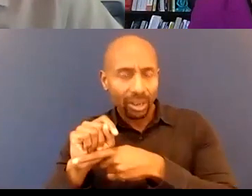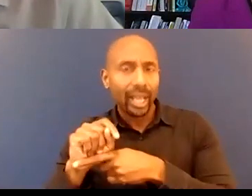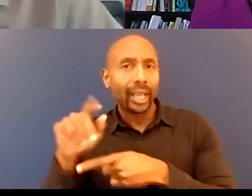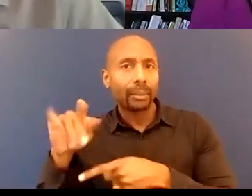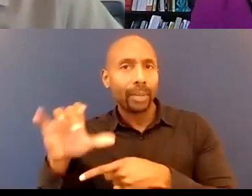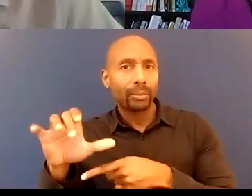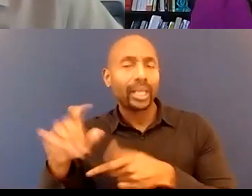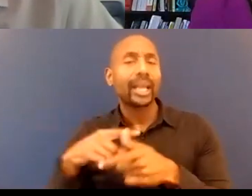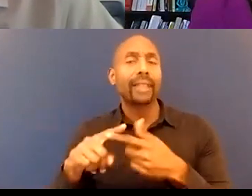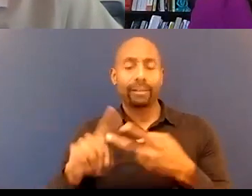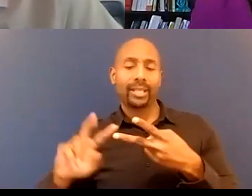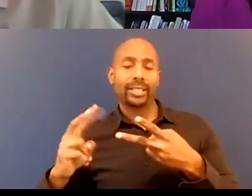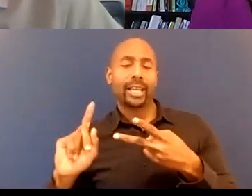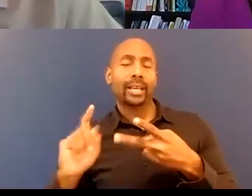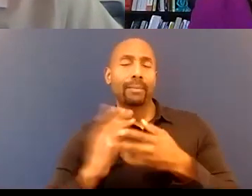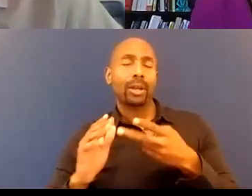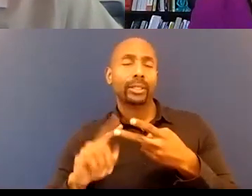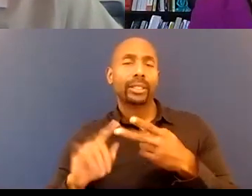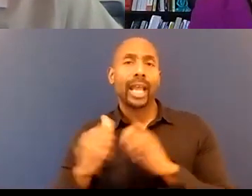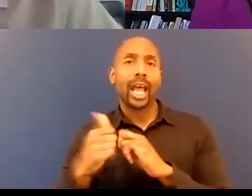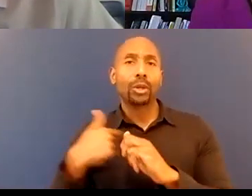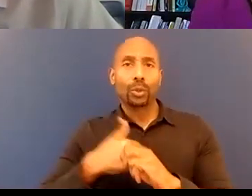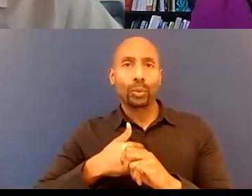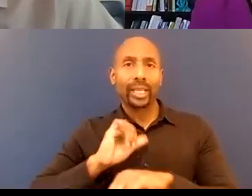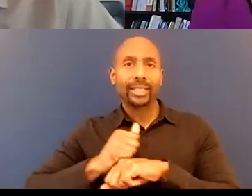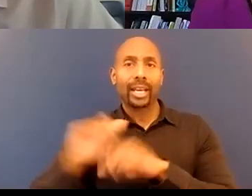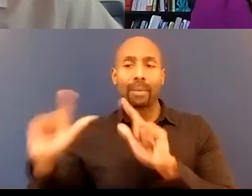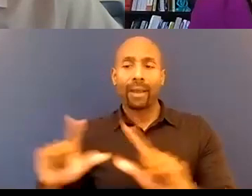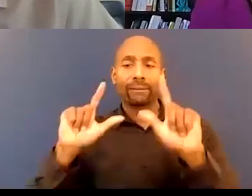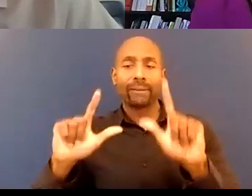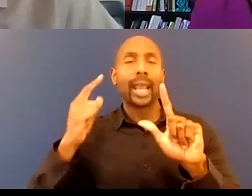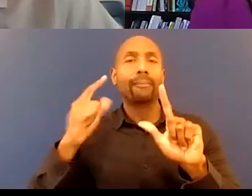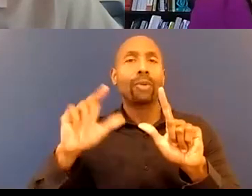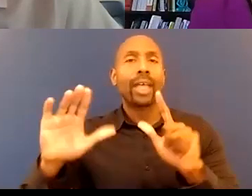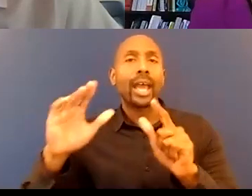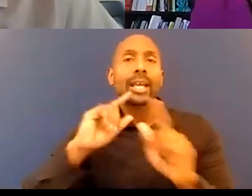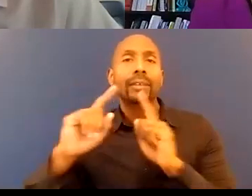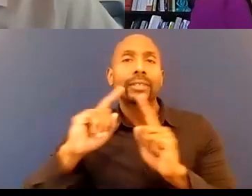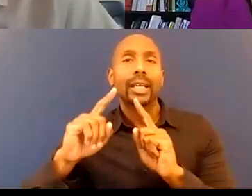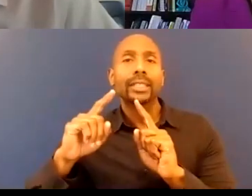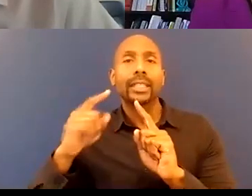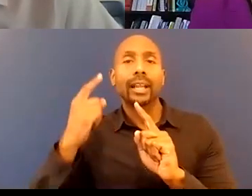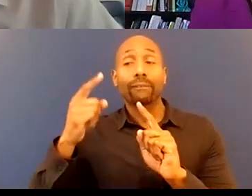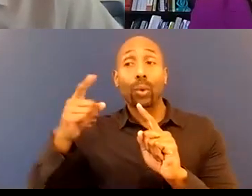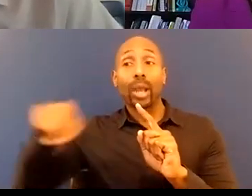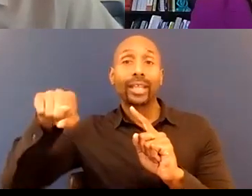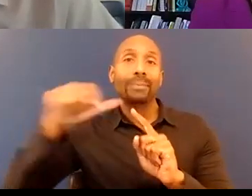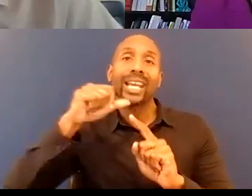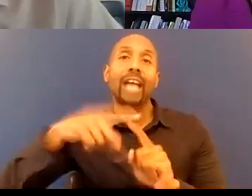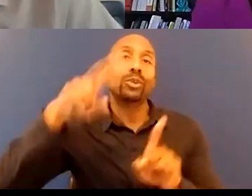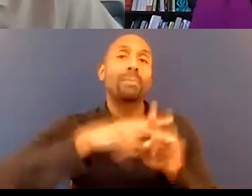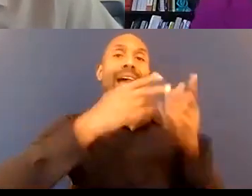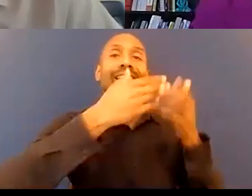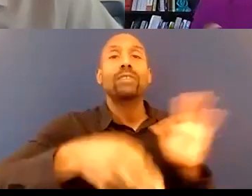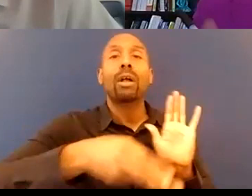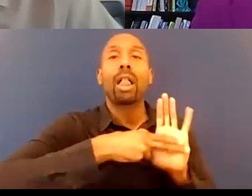frame it the conversations around people casting lights on the entire law enforcement profession based on the actions